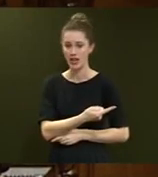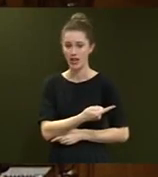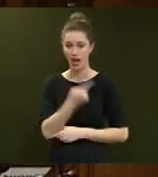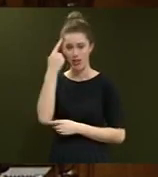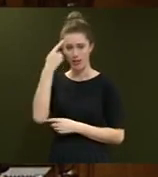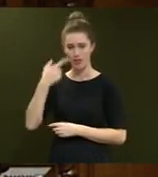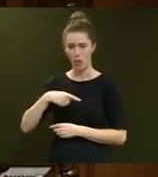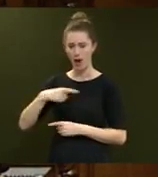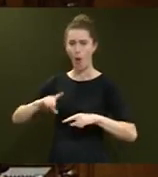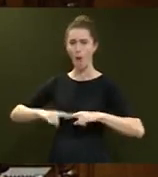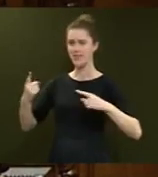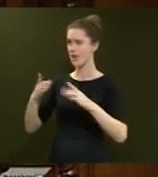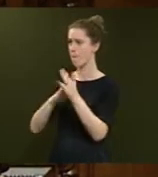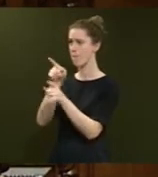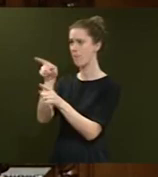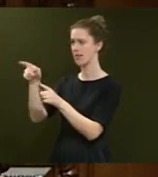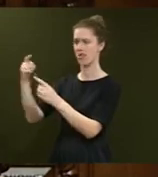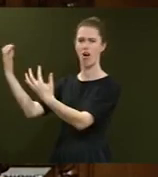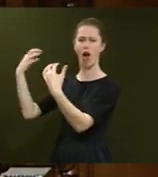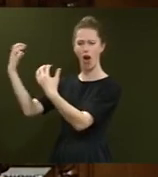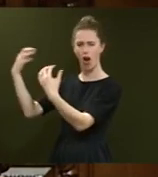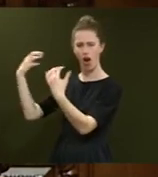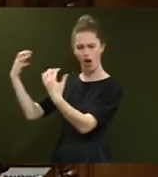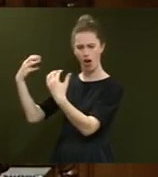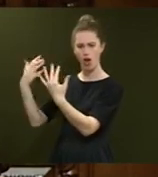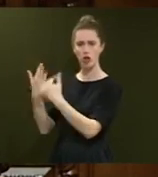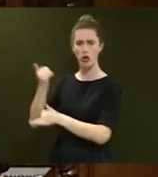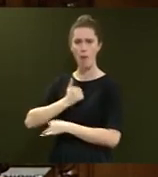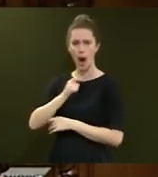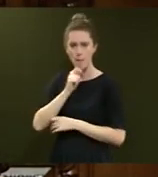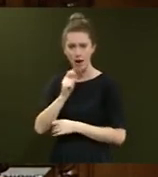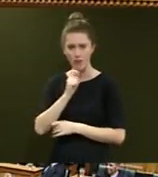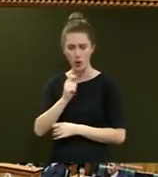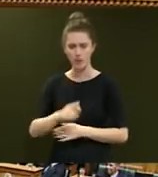think, because Opposition Member's barracking is coming through my mics.